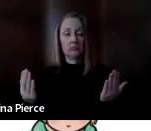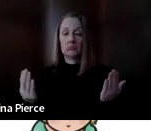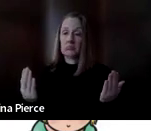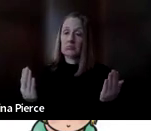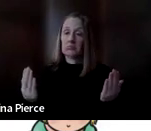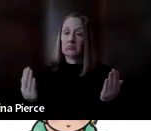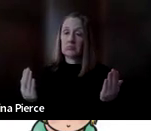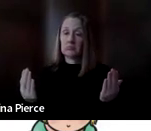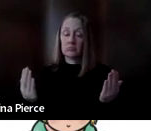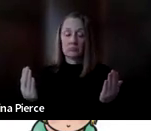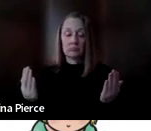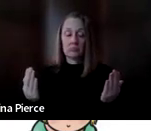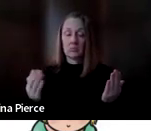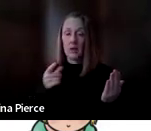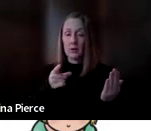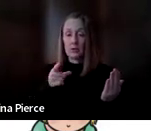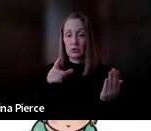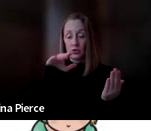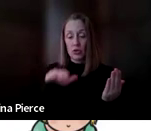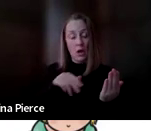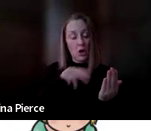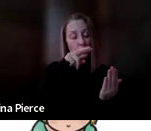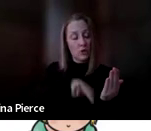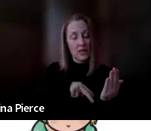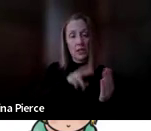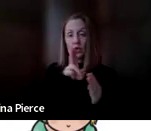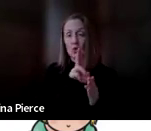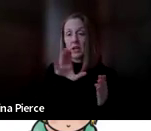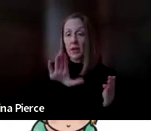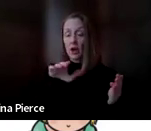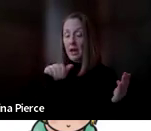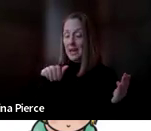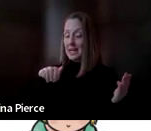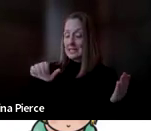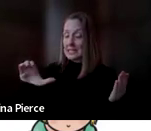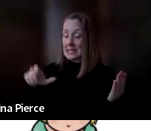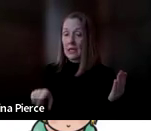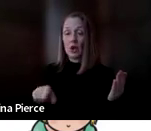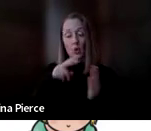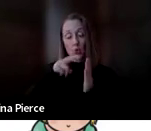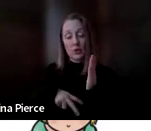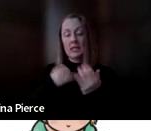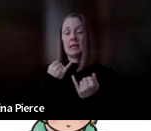thinking this to mean this child is feeding using their AAC system and it looks like they're reading independently.